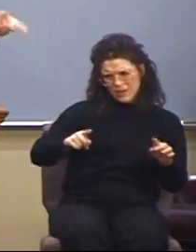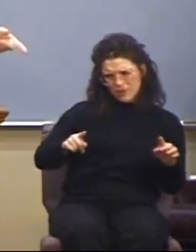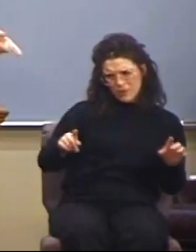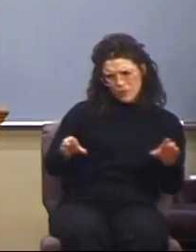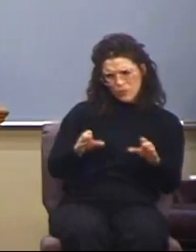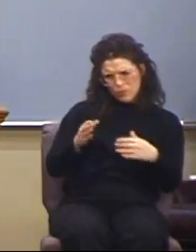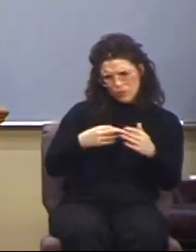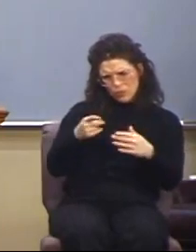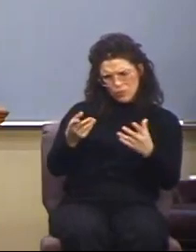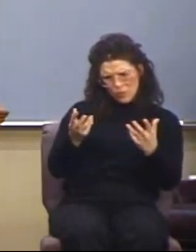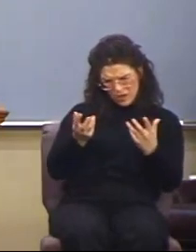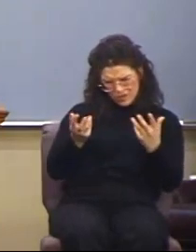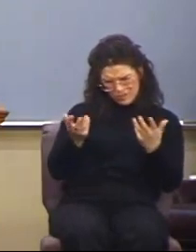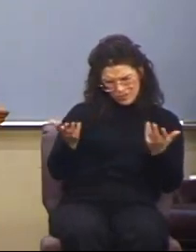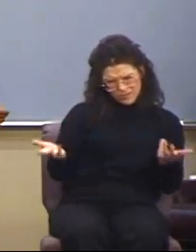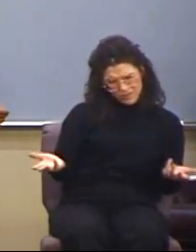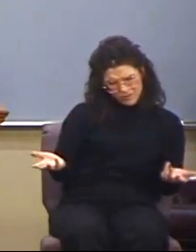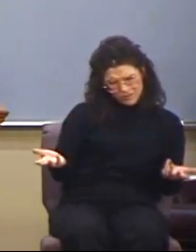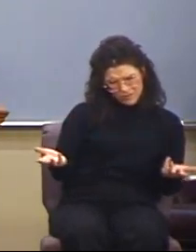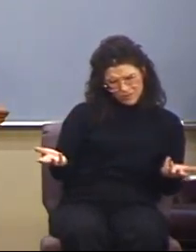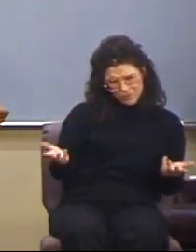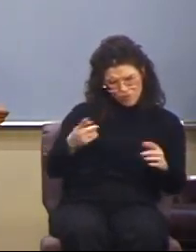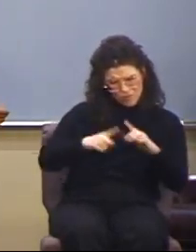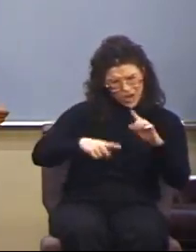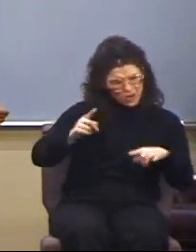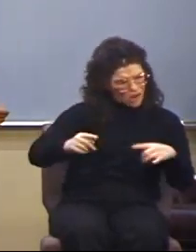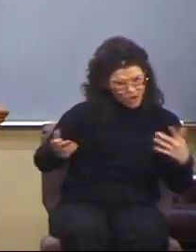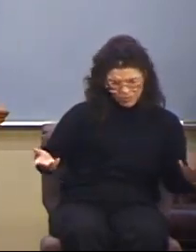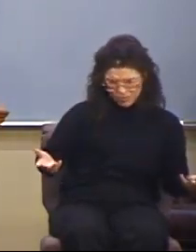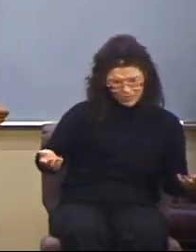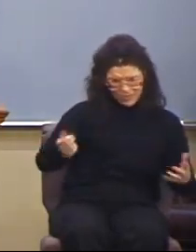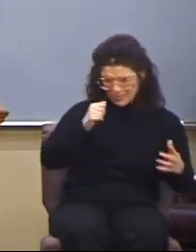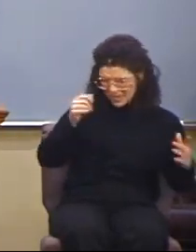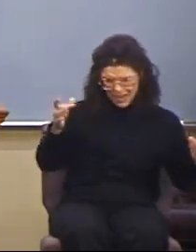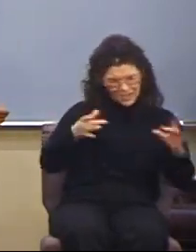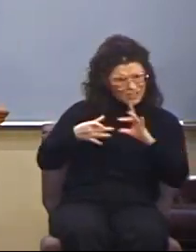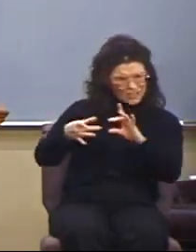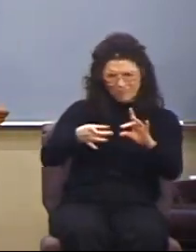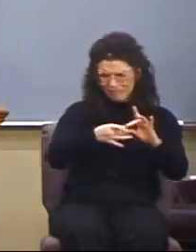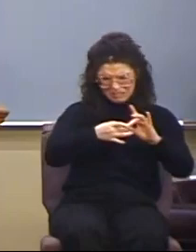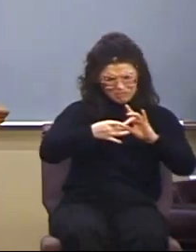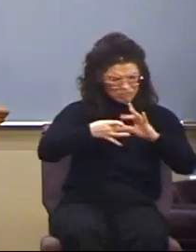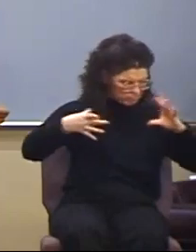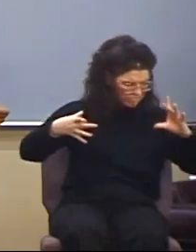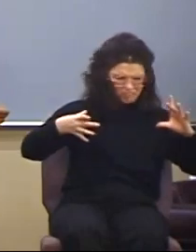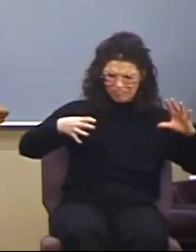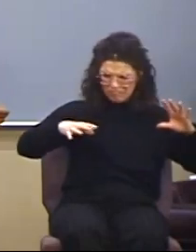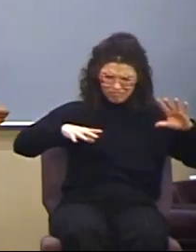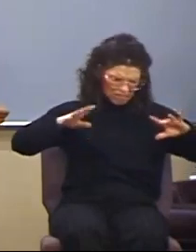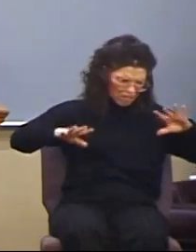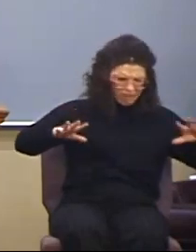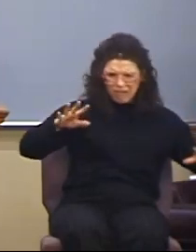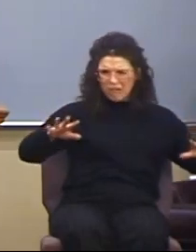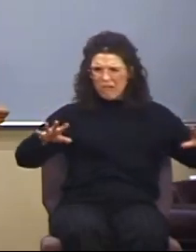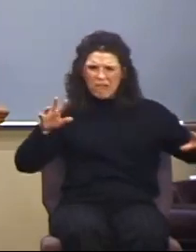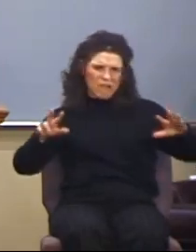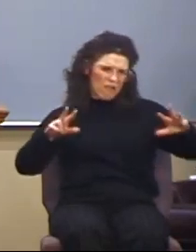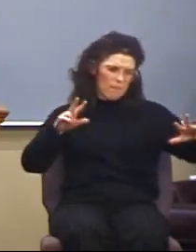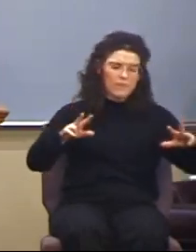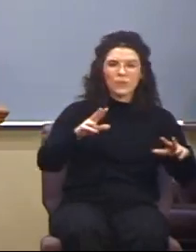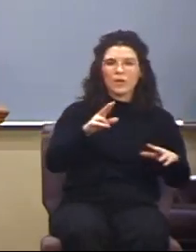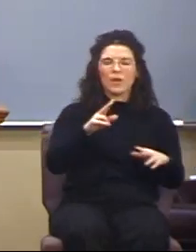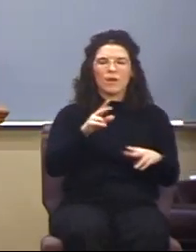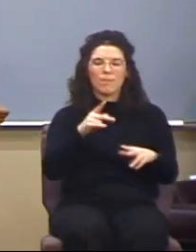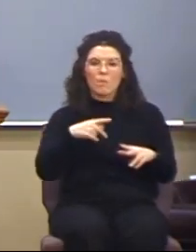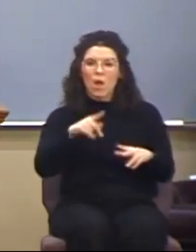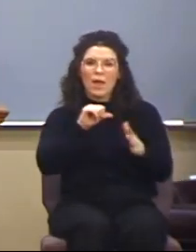their own thing? And by the way, Paul is going to emphasize you guys, there's a lot of confusion there. Do all things decently and in order. God is not